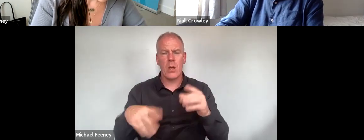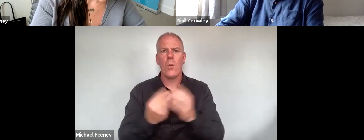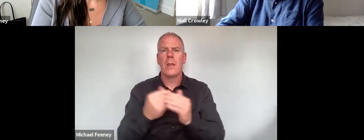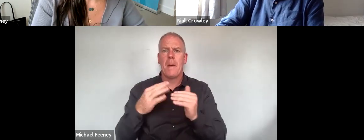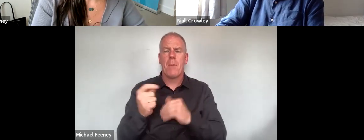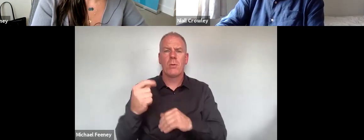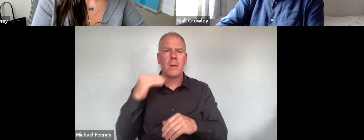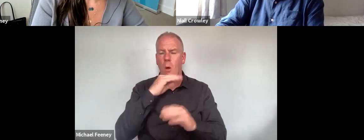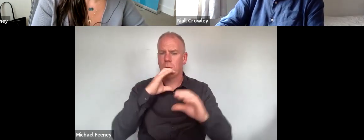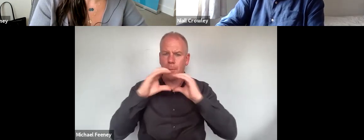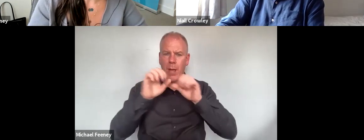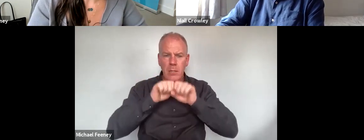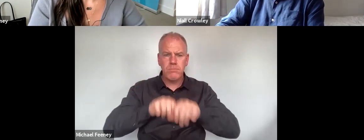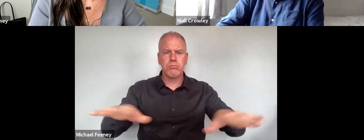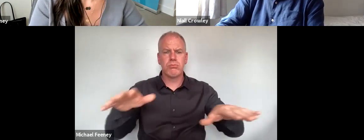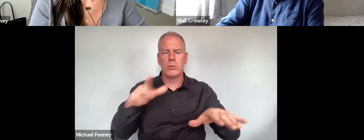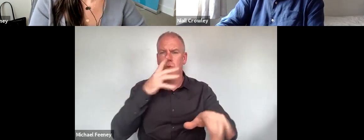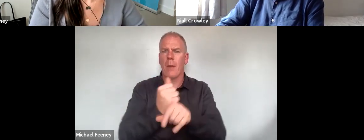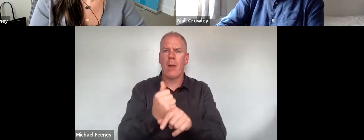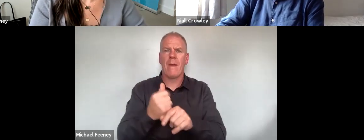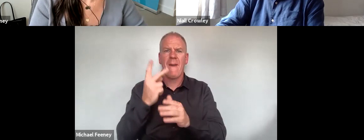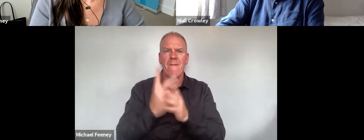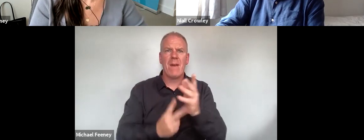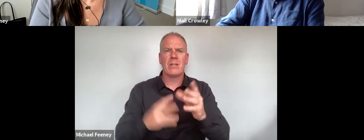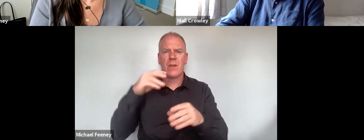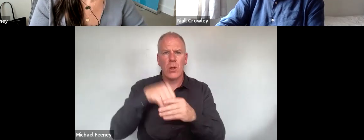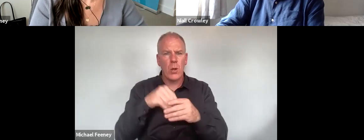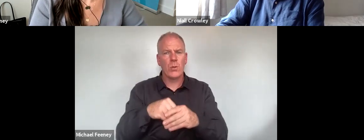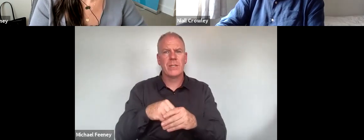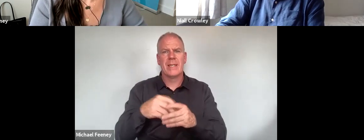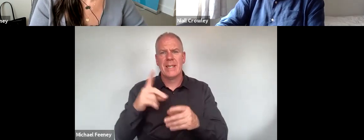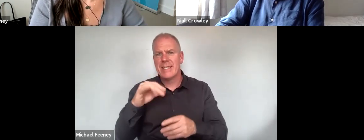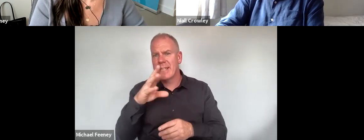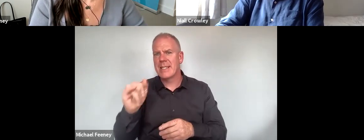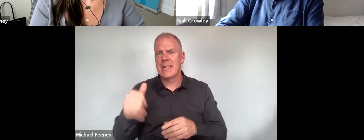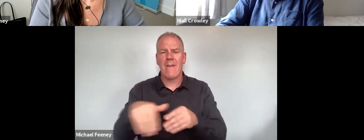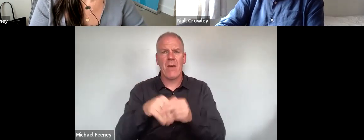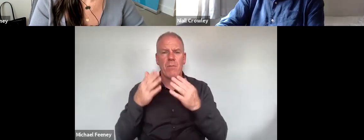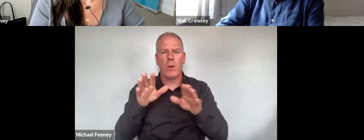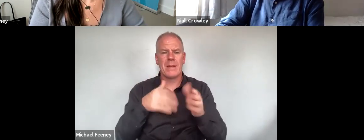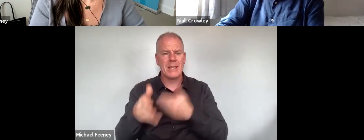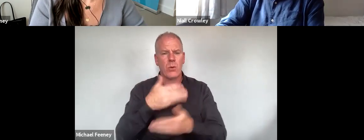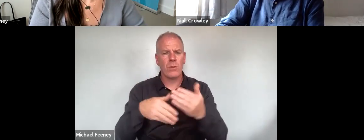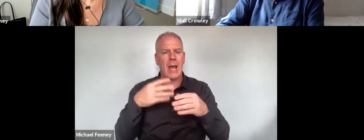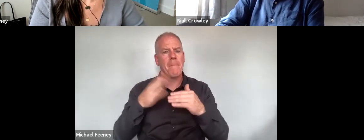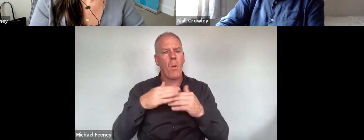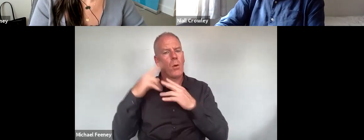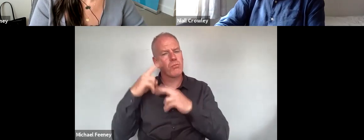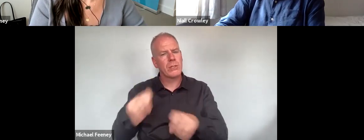that engage values of dignity and inclusion in public discourse, and research that builds a necessary knowledge base.